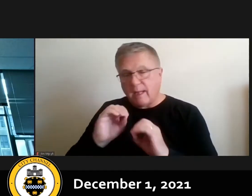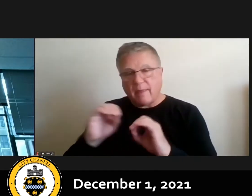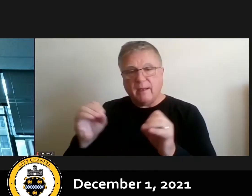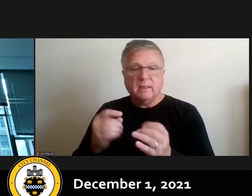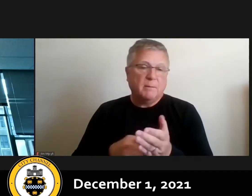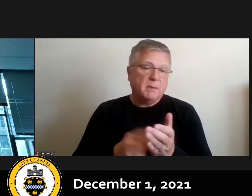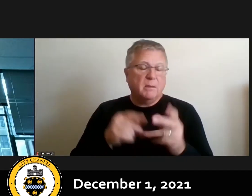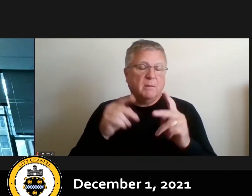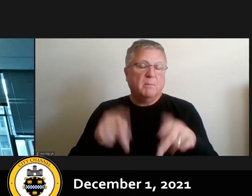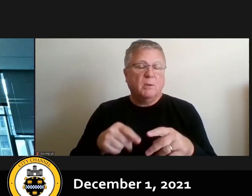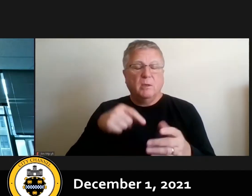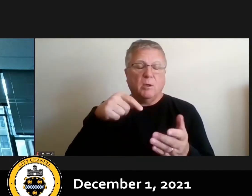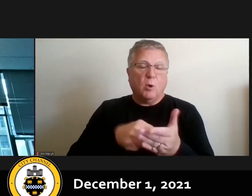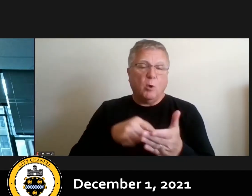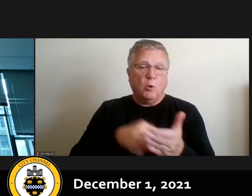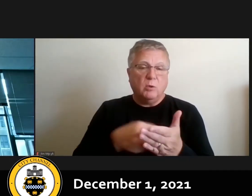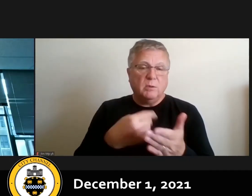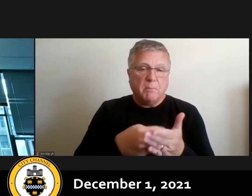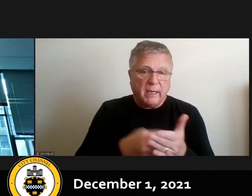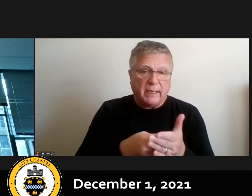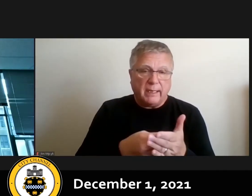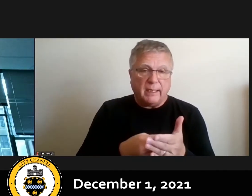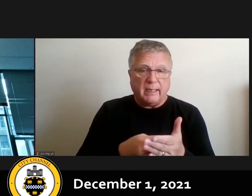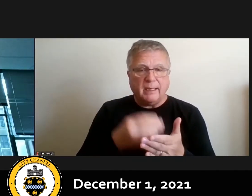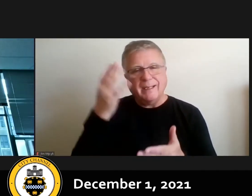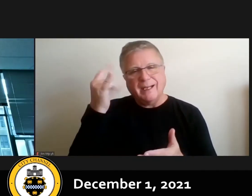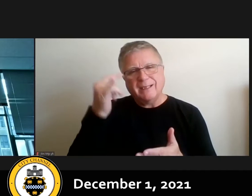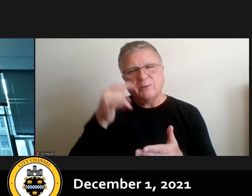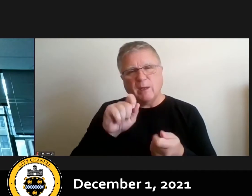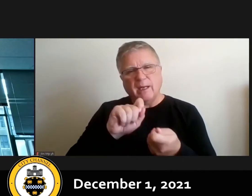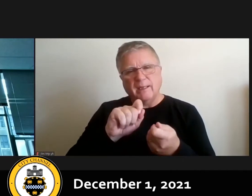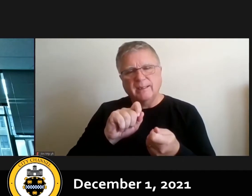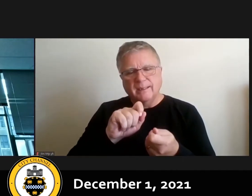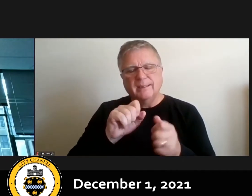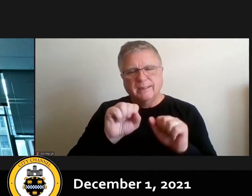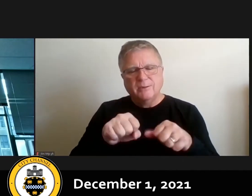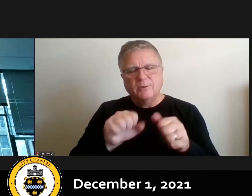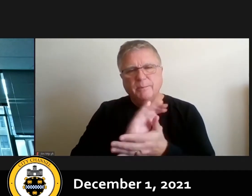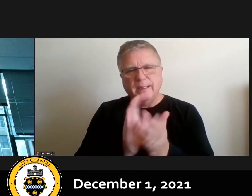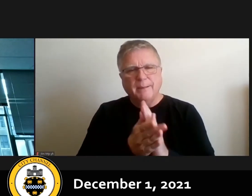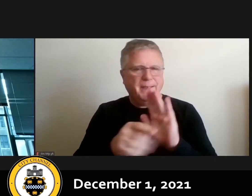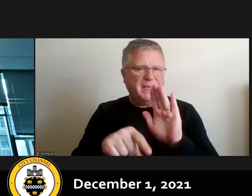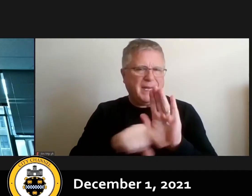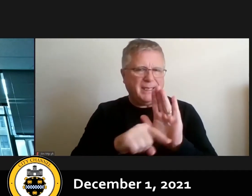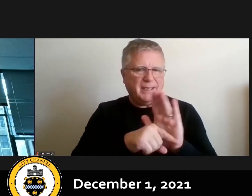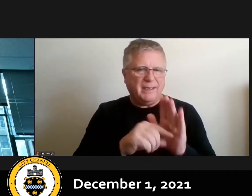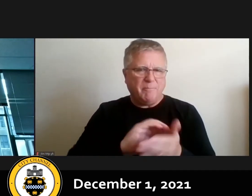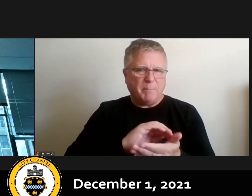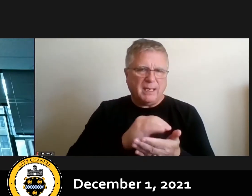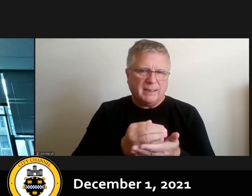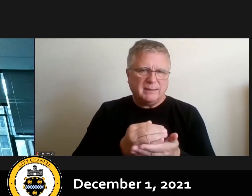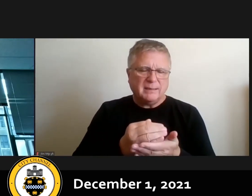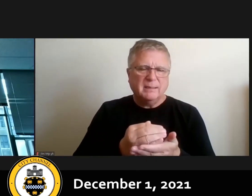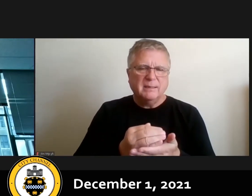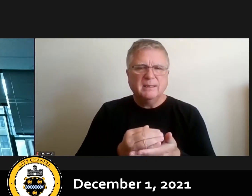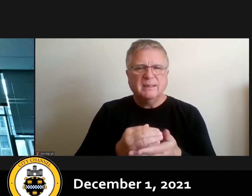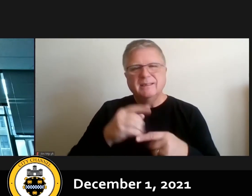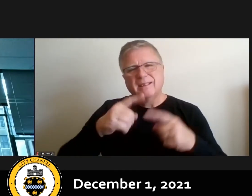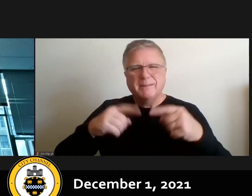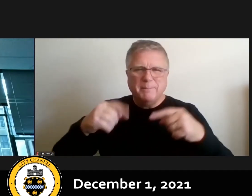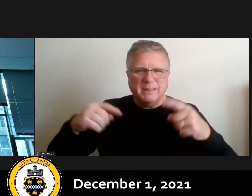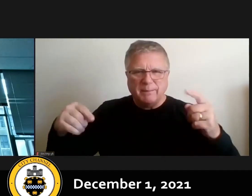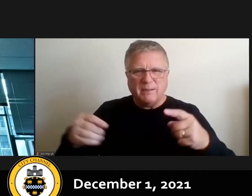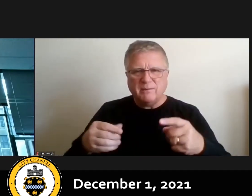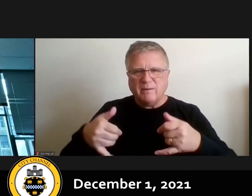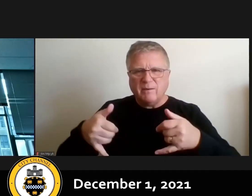could be why it's negative so they're just miscellaneous ones that are still hanging out there from years